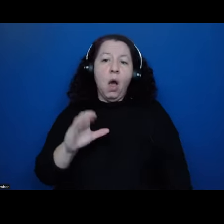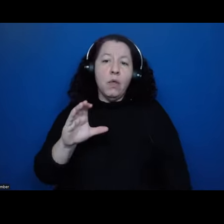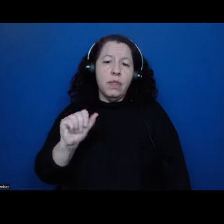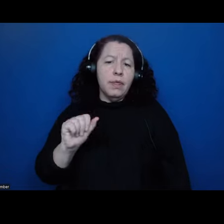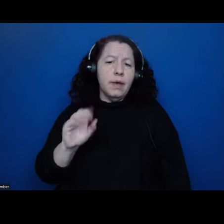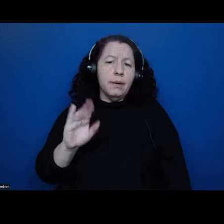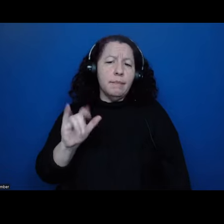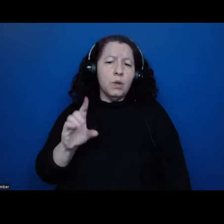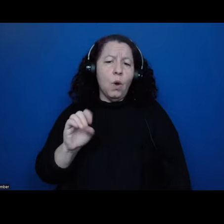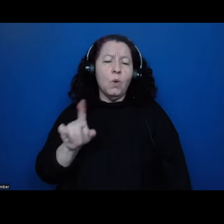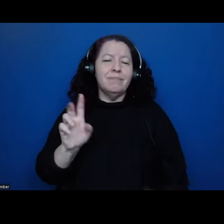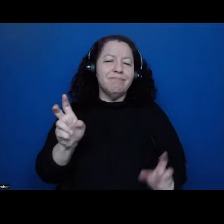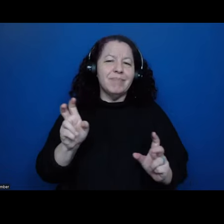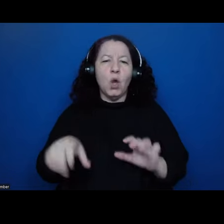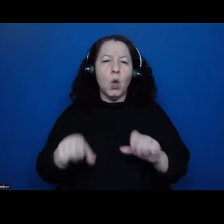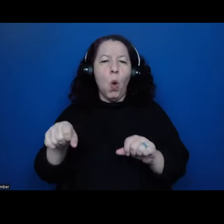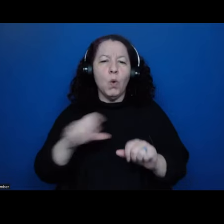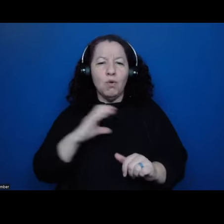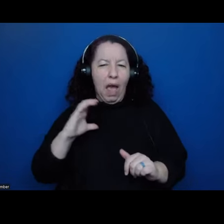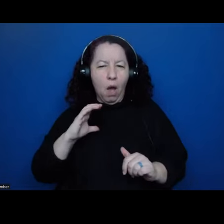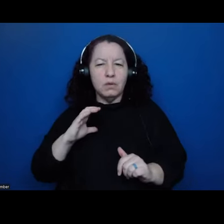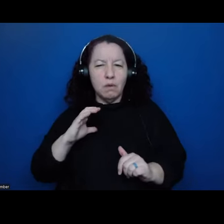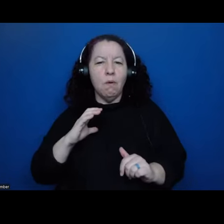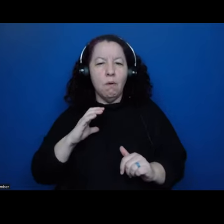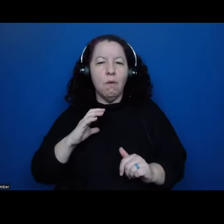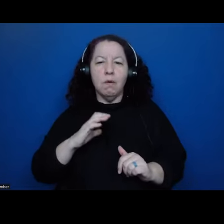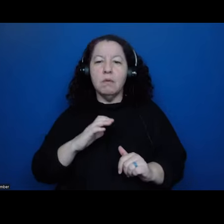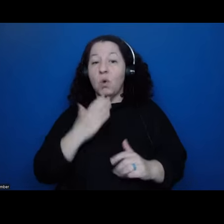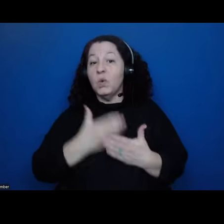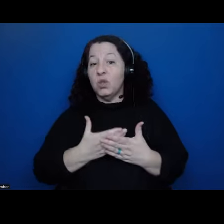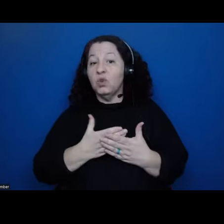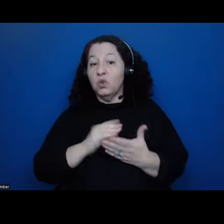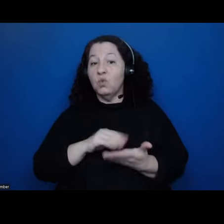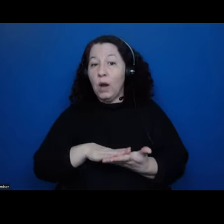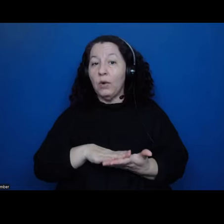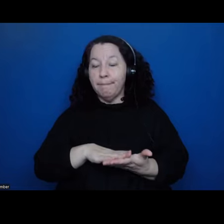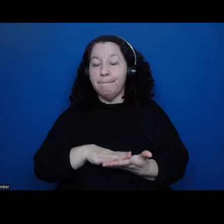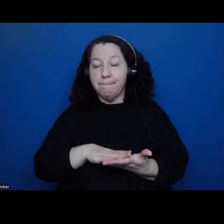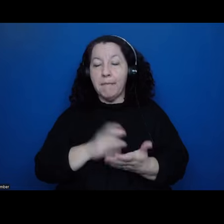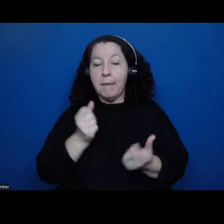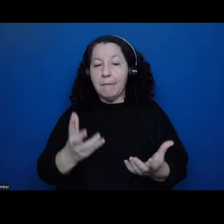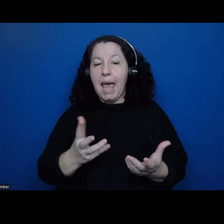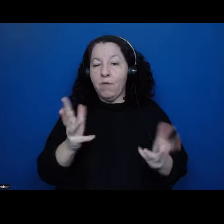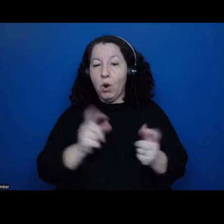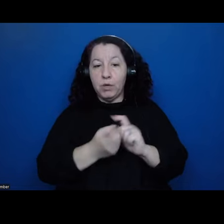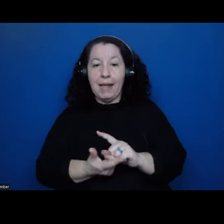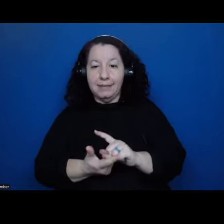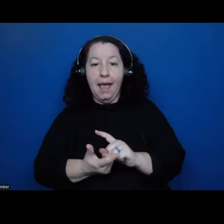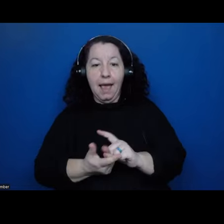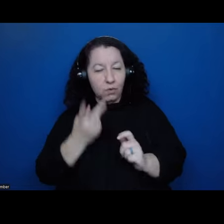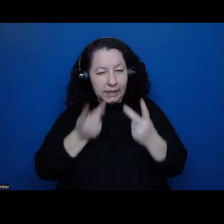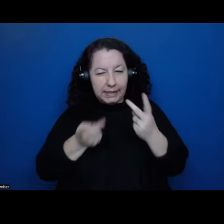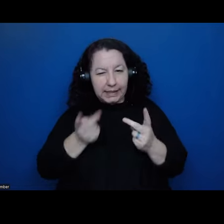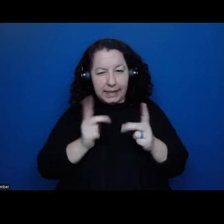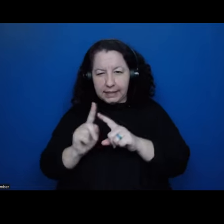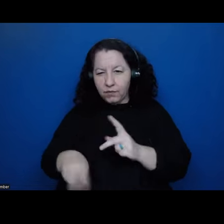the colonial council, um, kept excellent records too. And many of these have been translated. And so, um, you can see all sorts